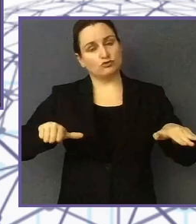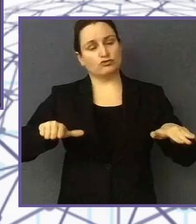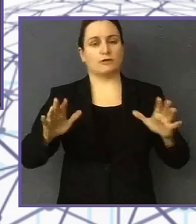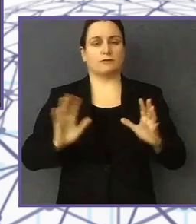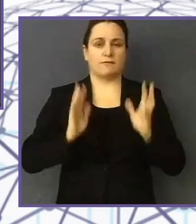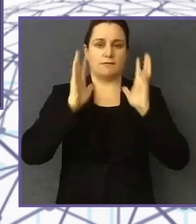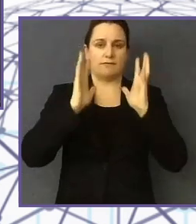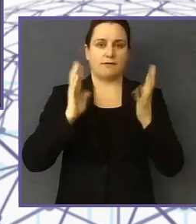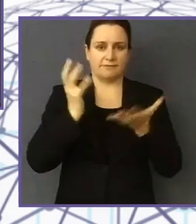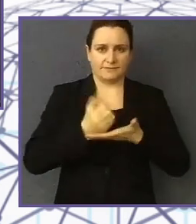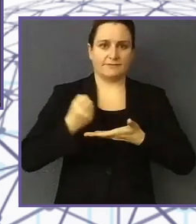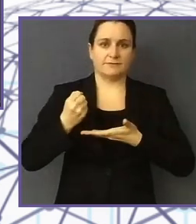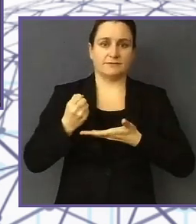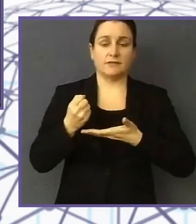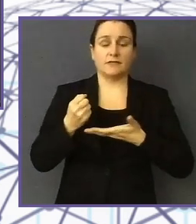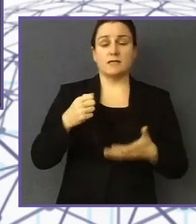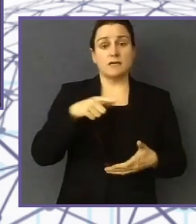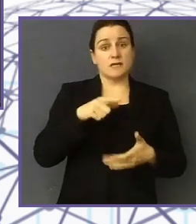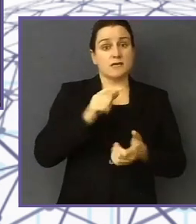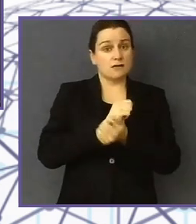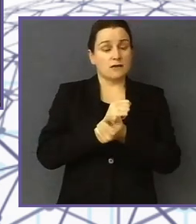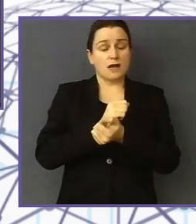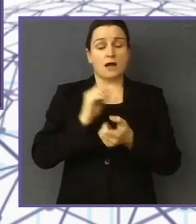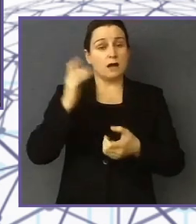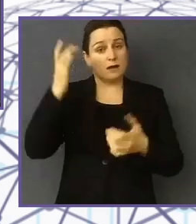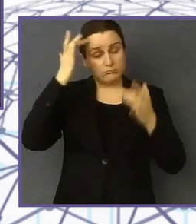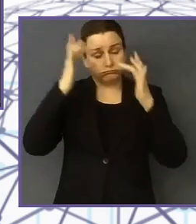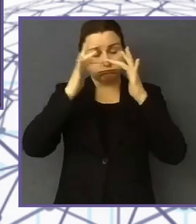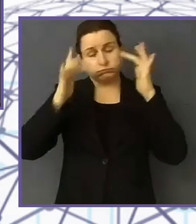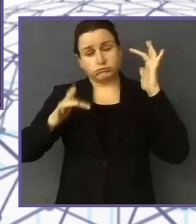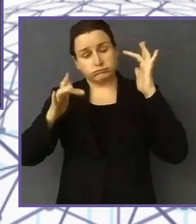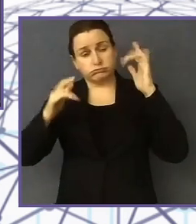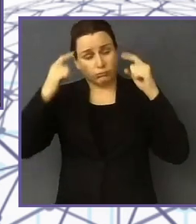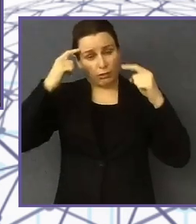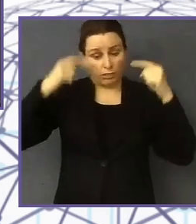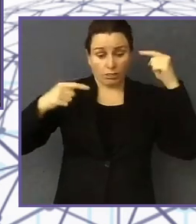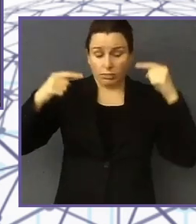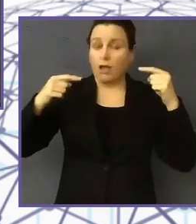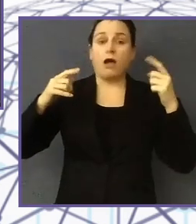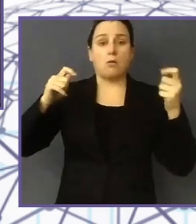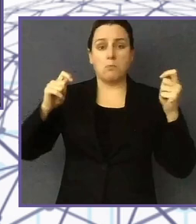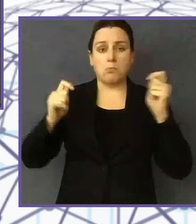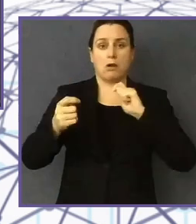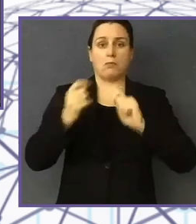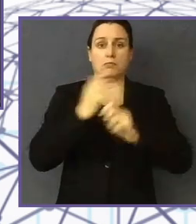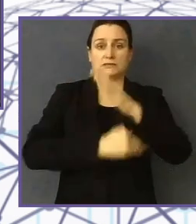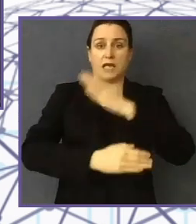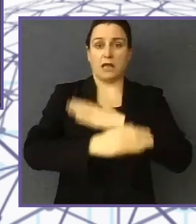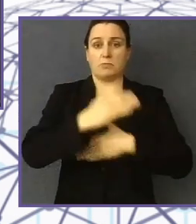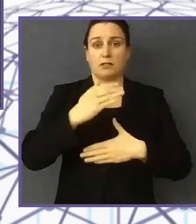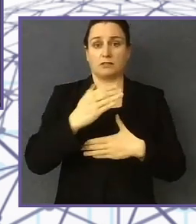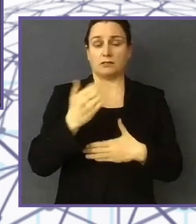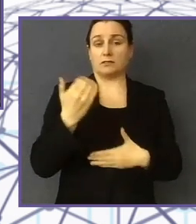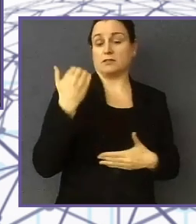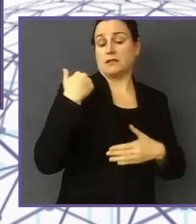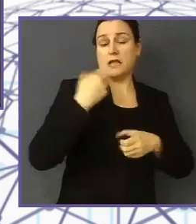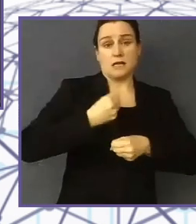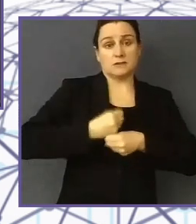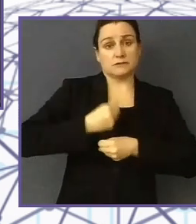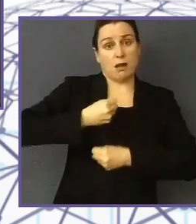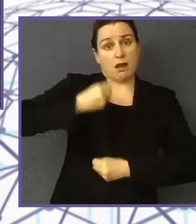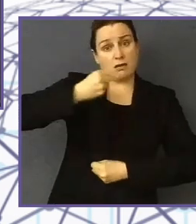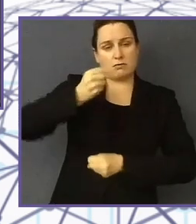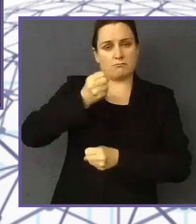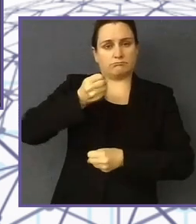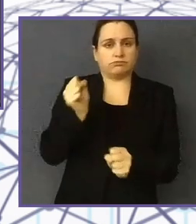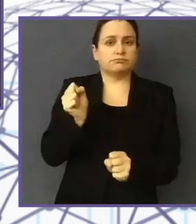cord damage and they become disabled permanently. We know that the problem of the wheelchair